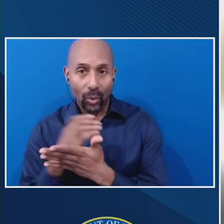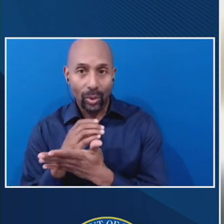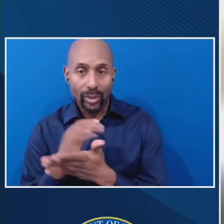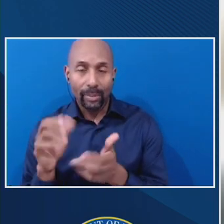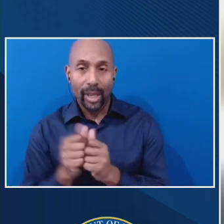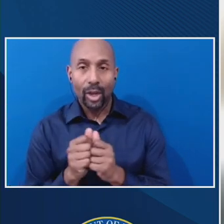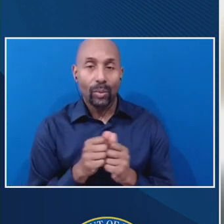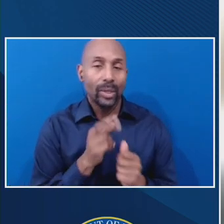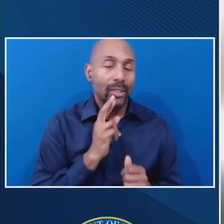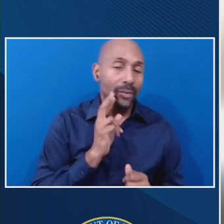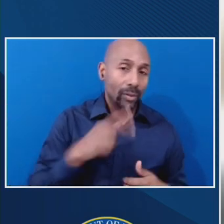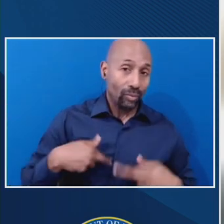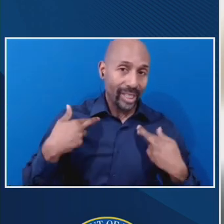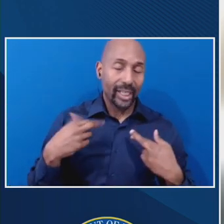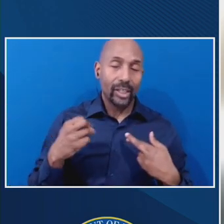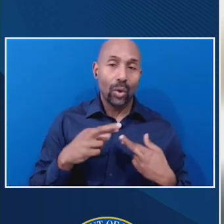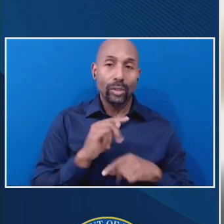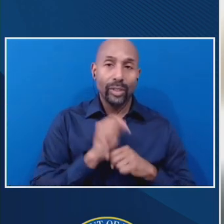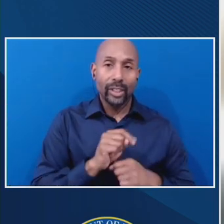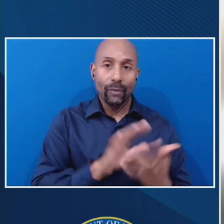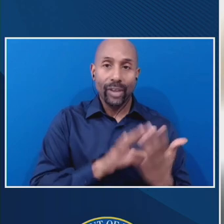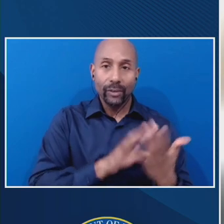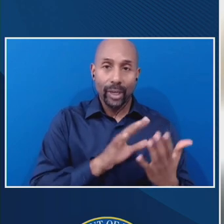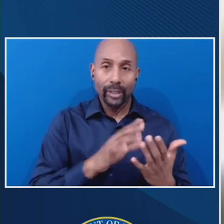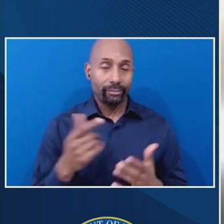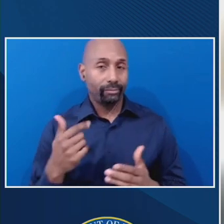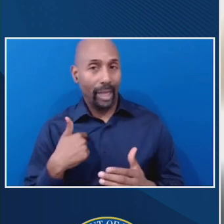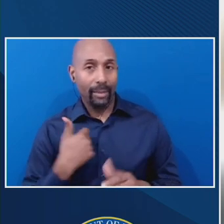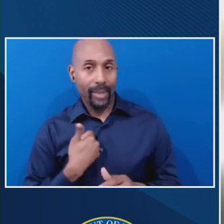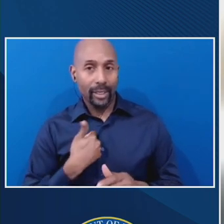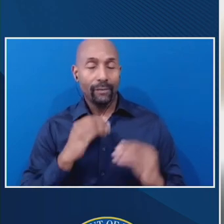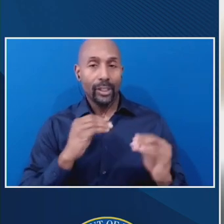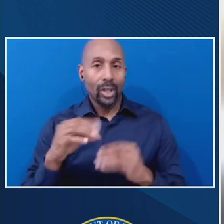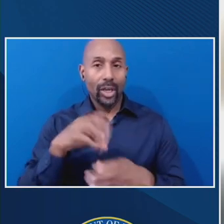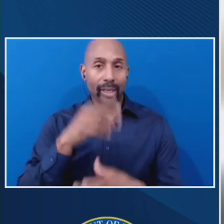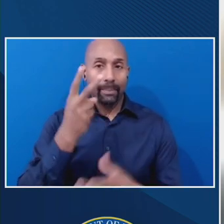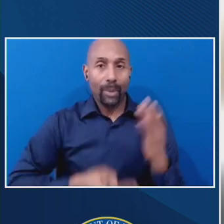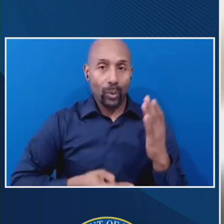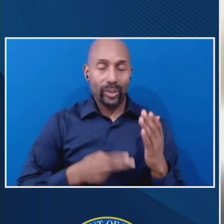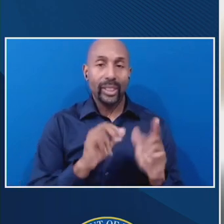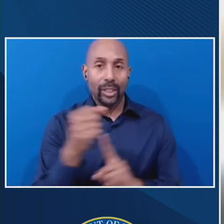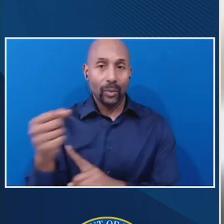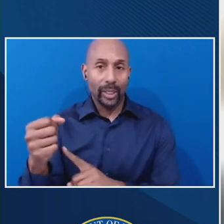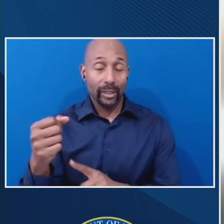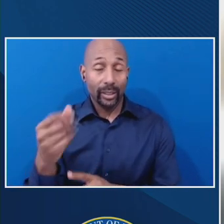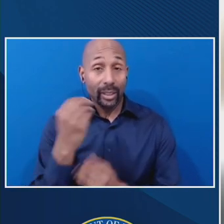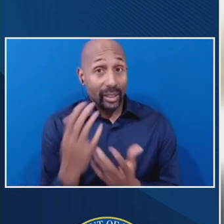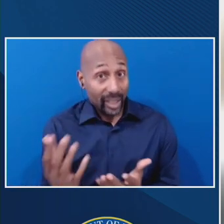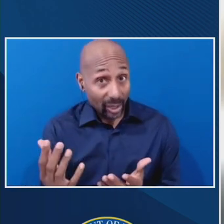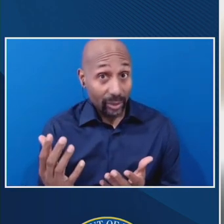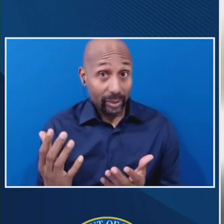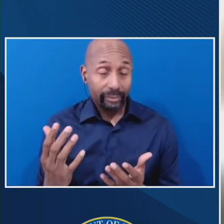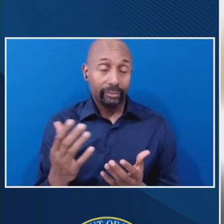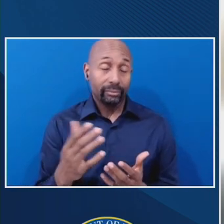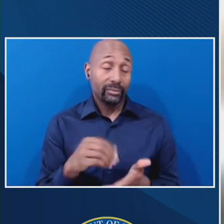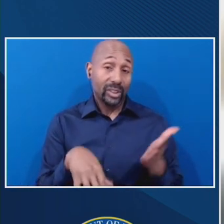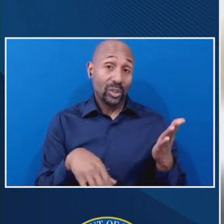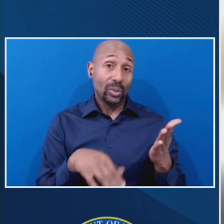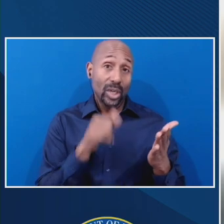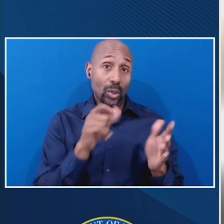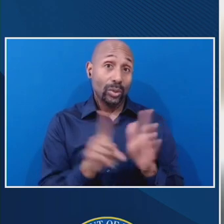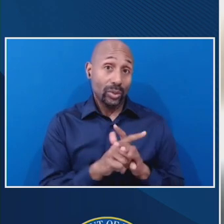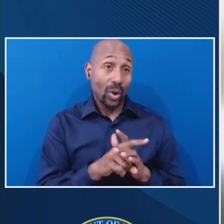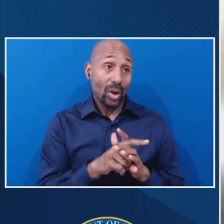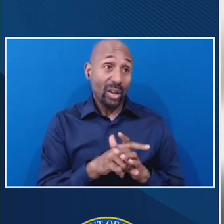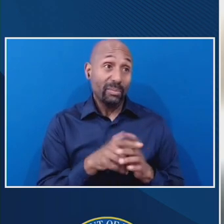traditional face-to-face. Having taught in both, I can tell you, students just because they're on campus do not always raise their hand